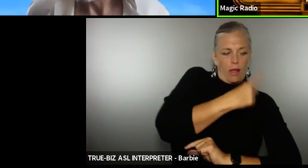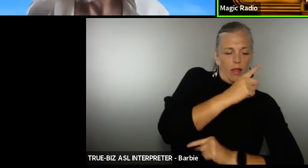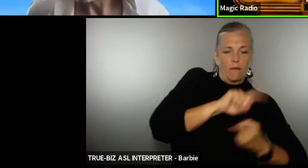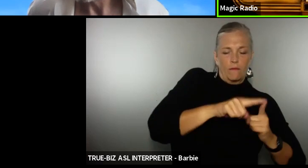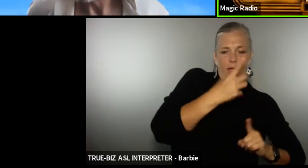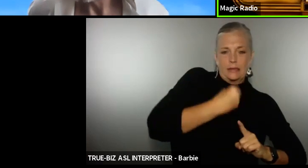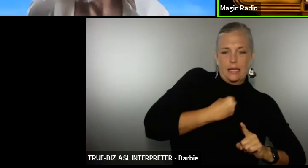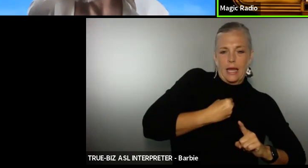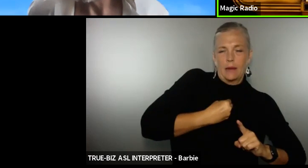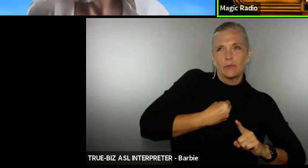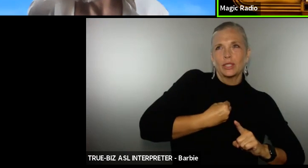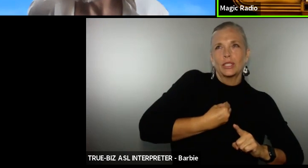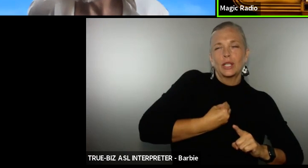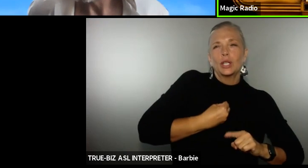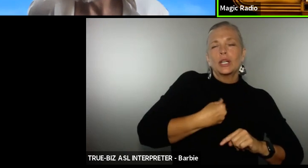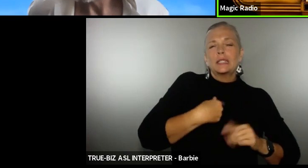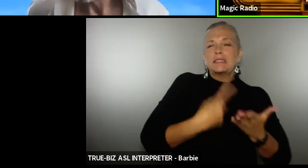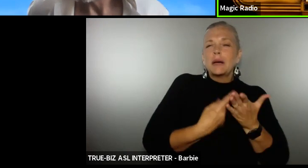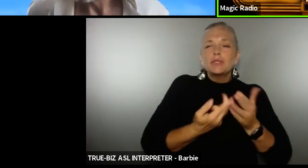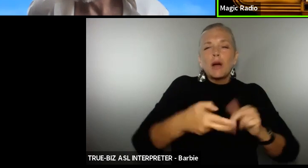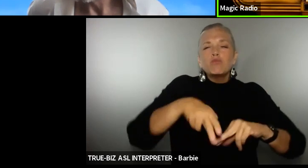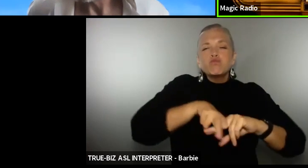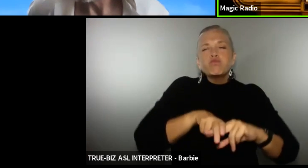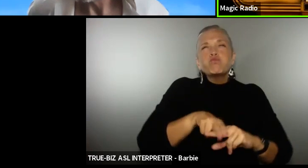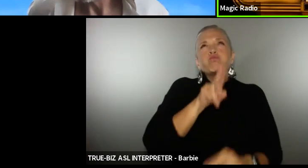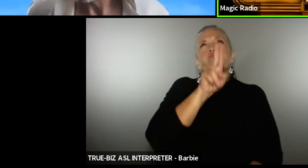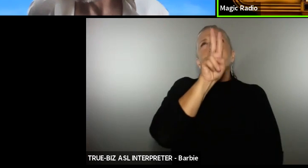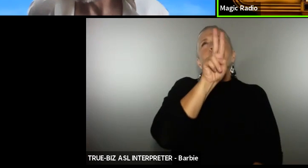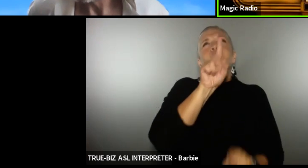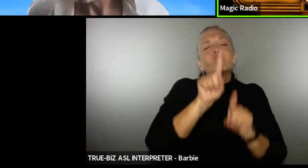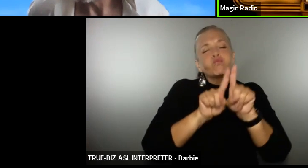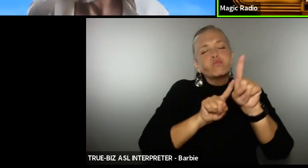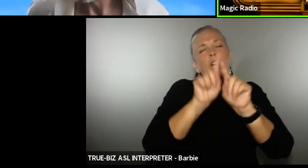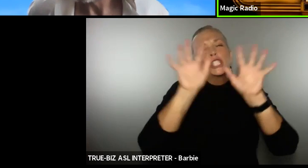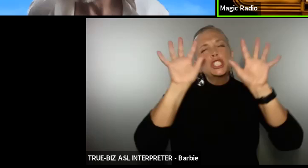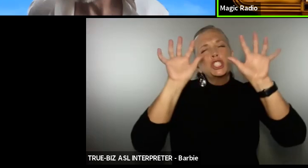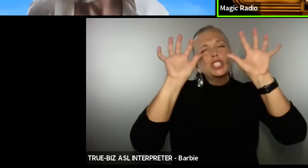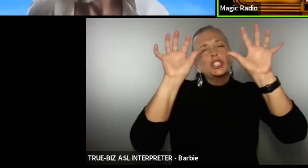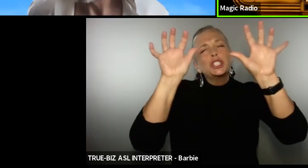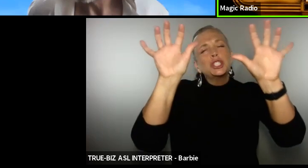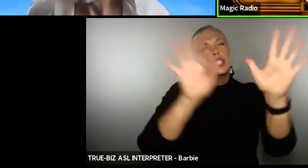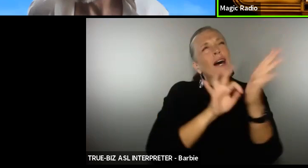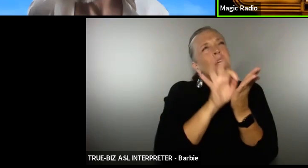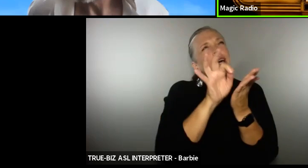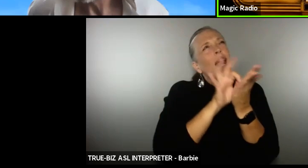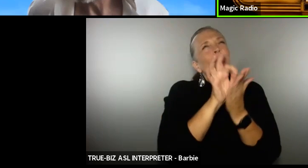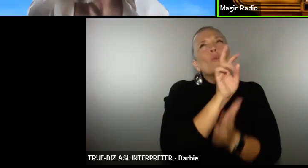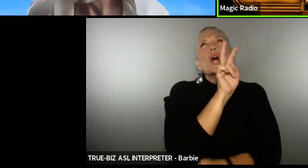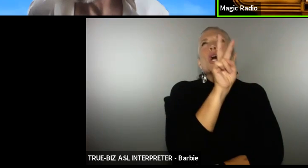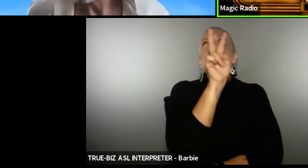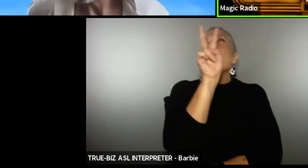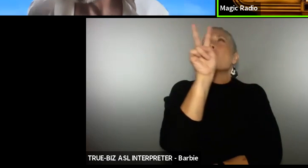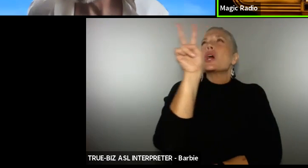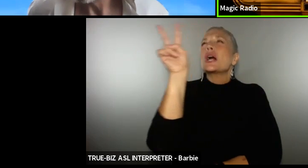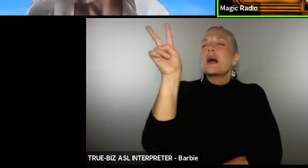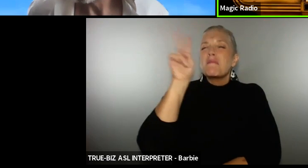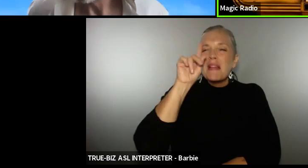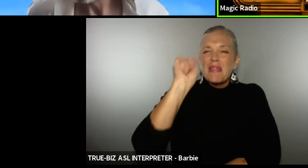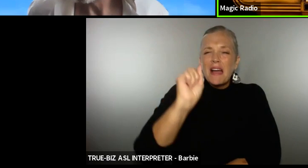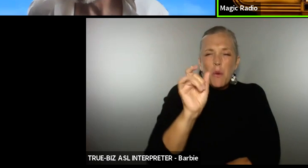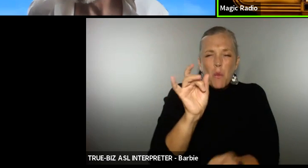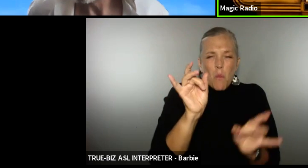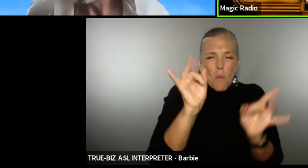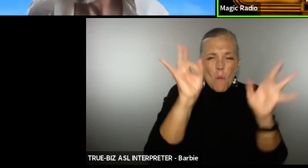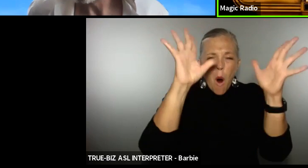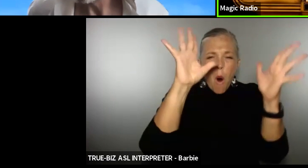name we were looking up at the sky and wondering how is it possible that such magical things exist